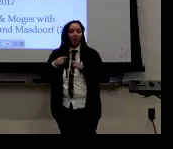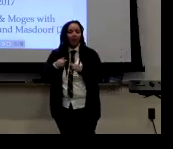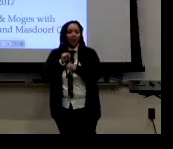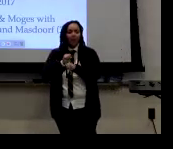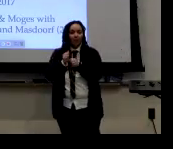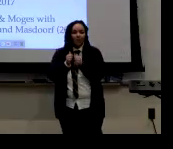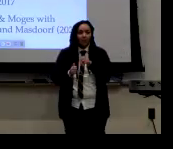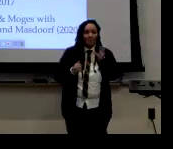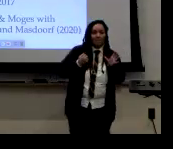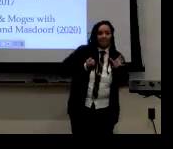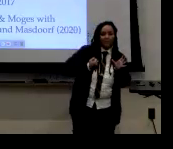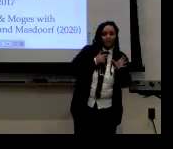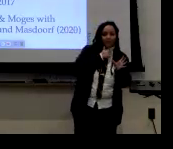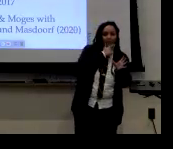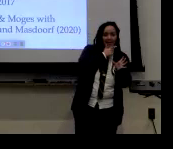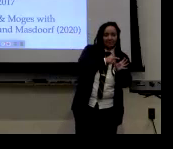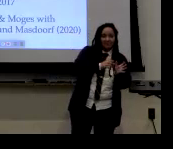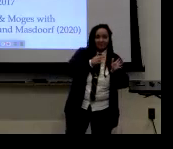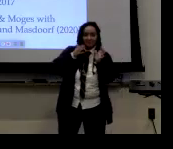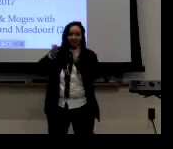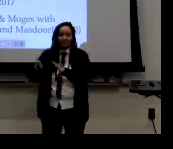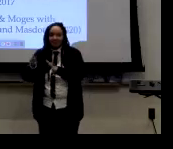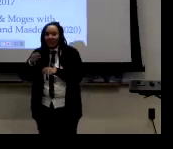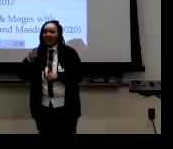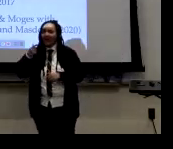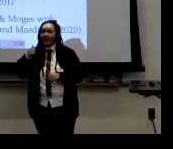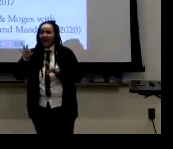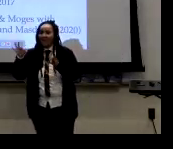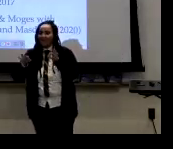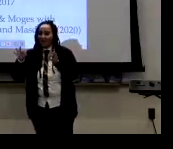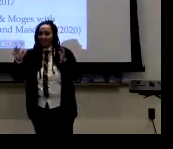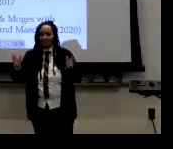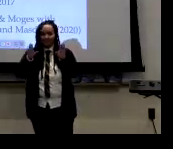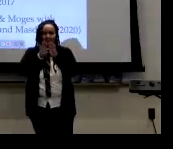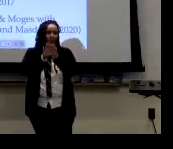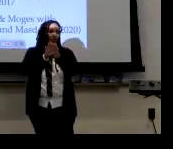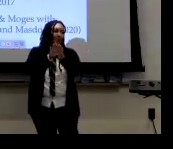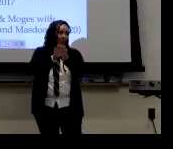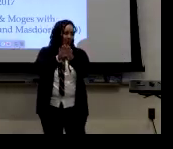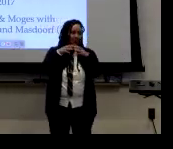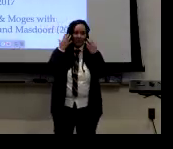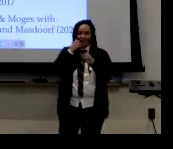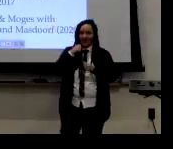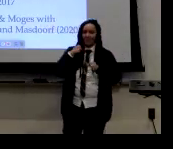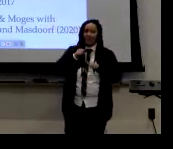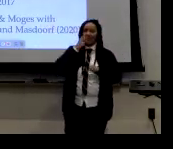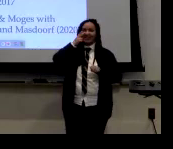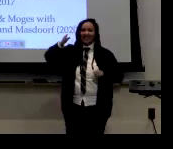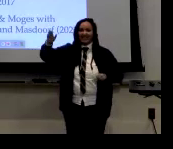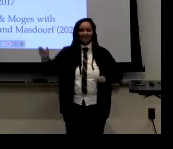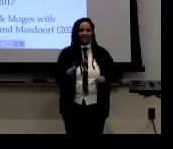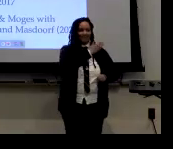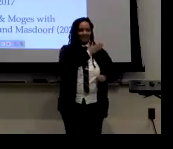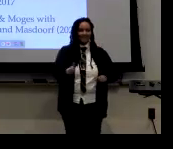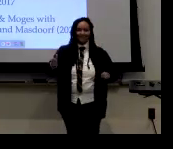both were comparing our research, um, um, working with masculine lesbians and then gay feminine, um, signers. So that